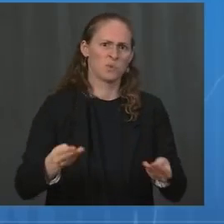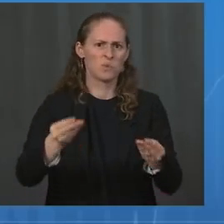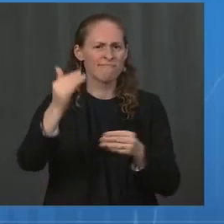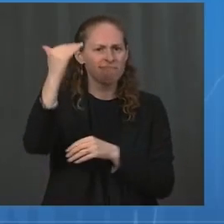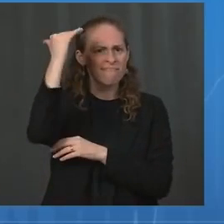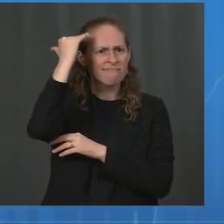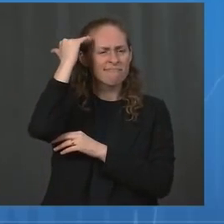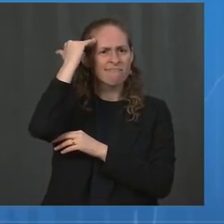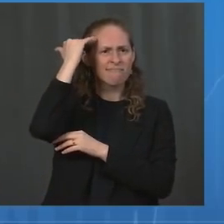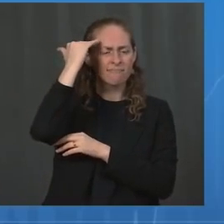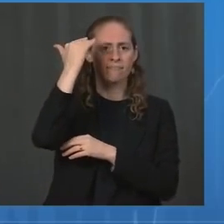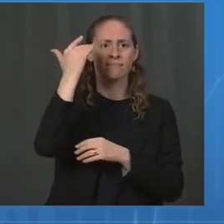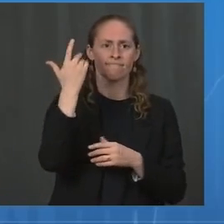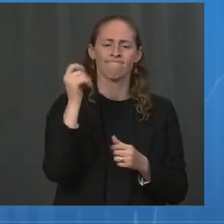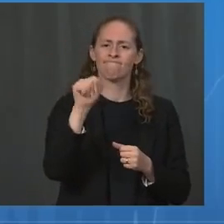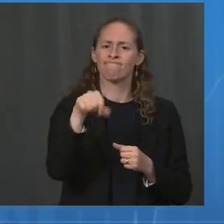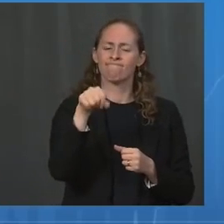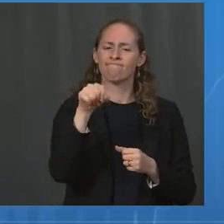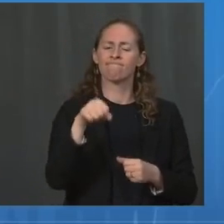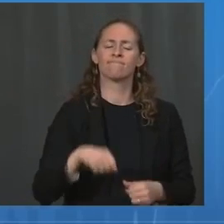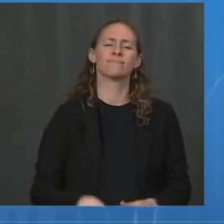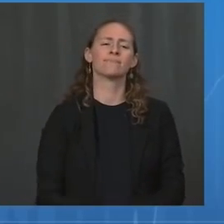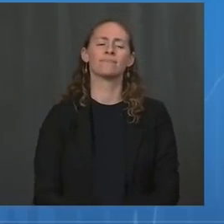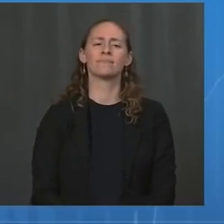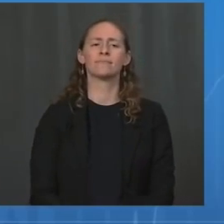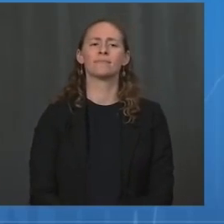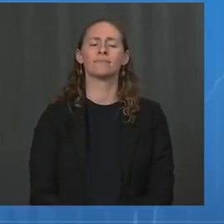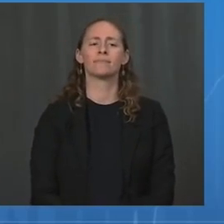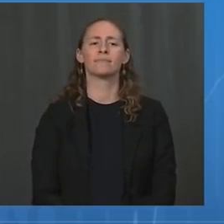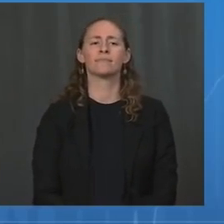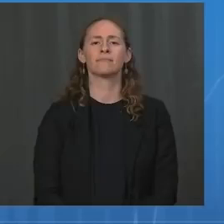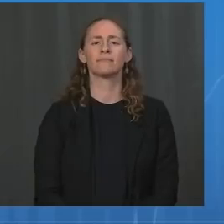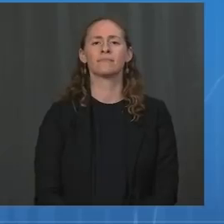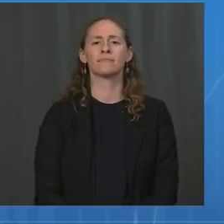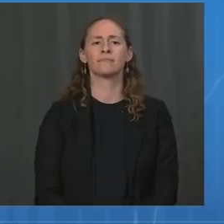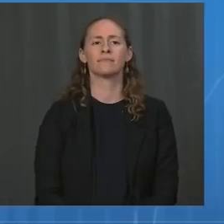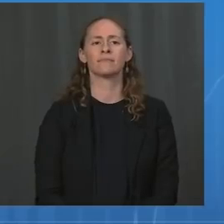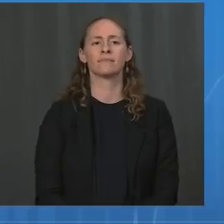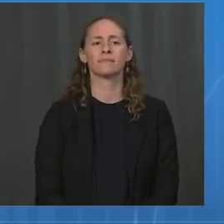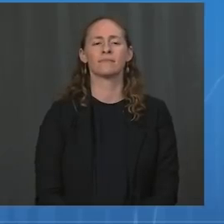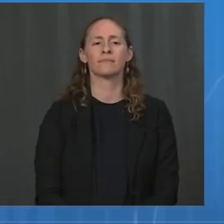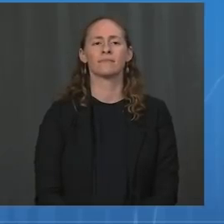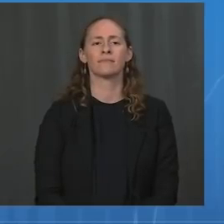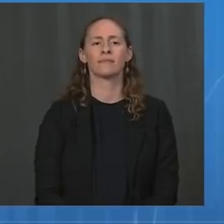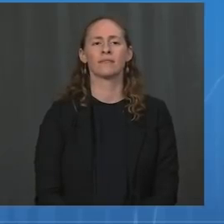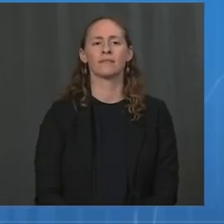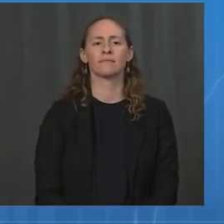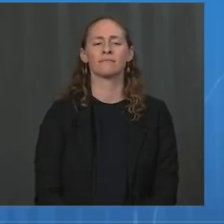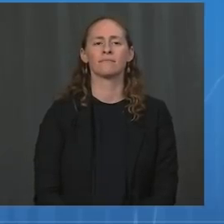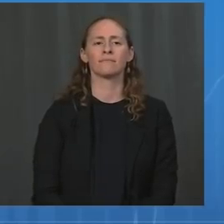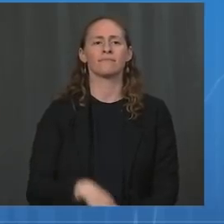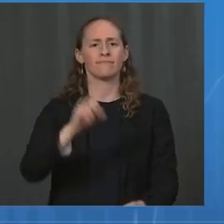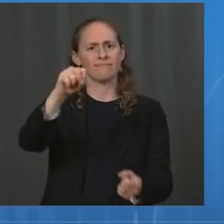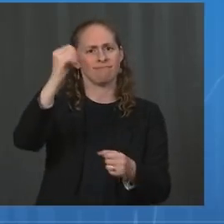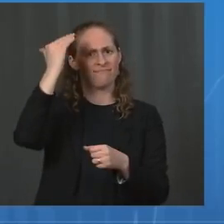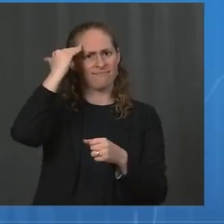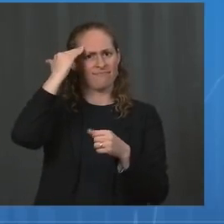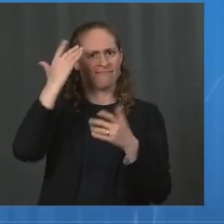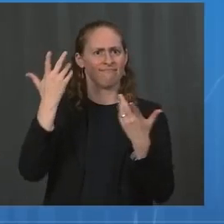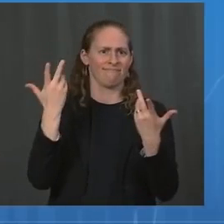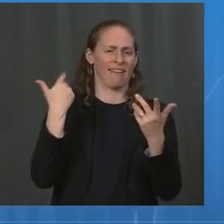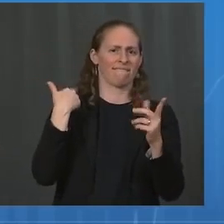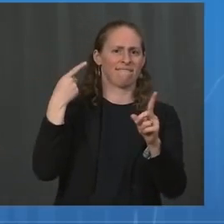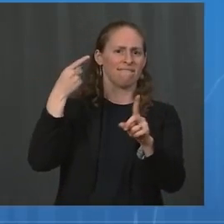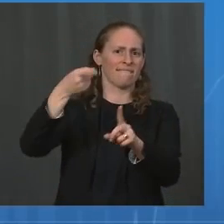SARS-CoV-2. And because of that absolute number, there's a larger number of children in the